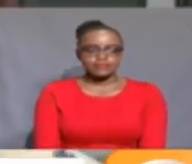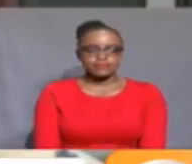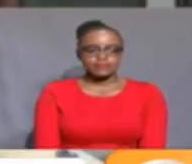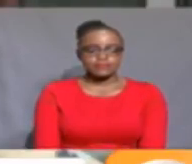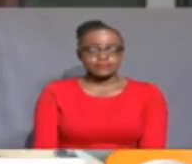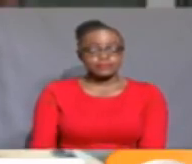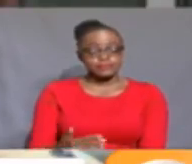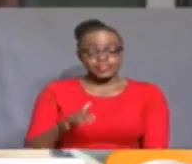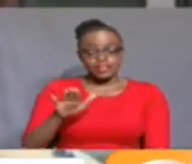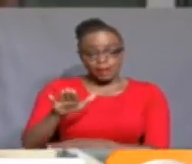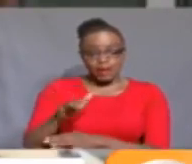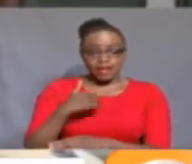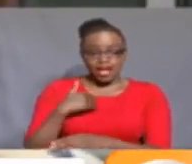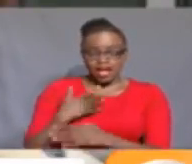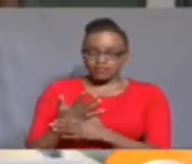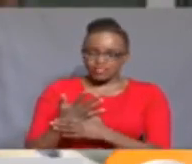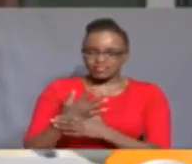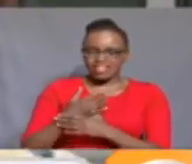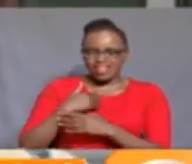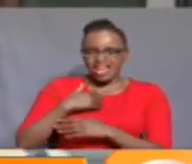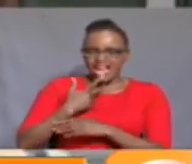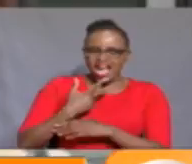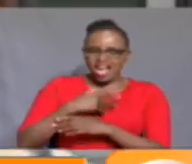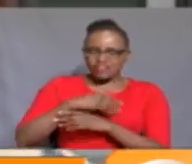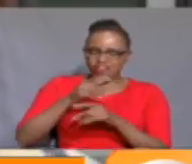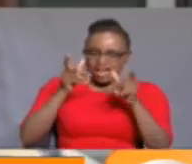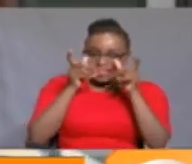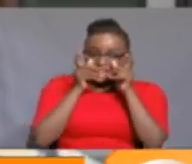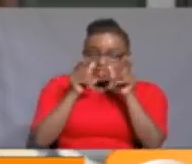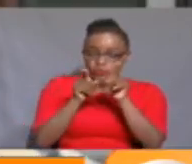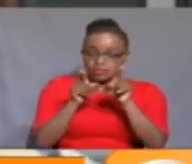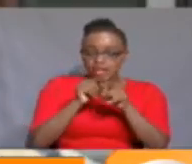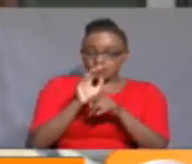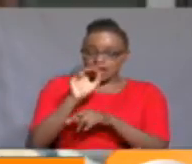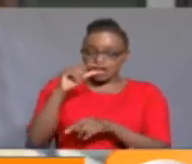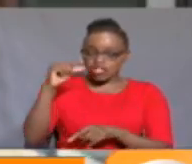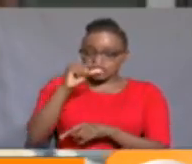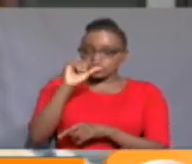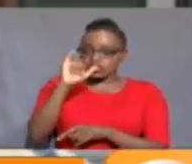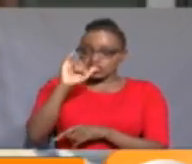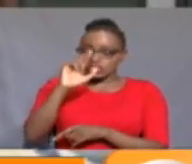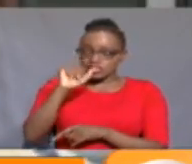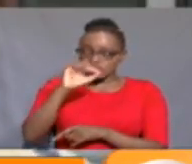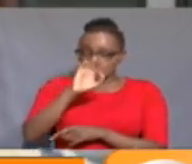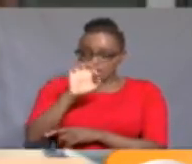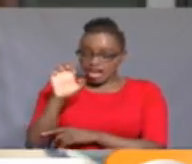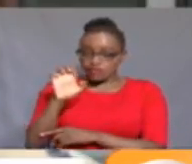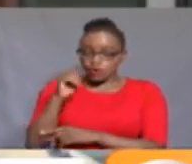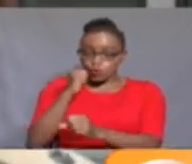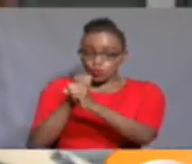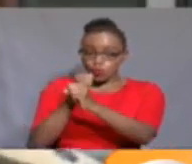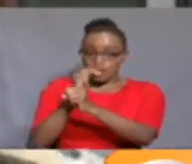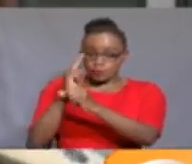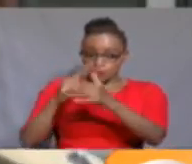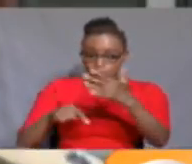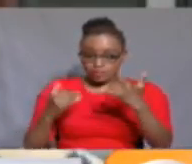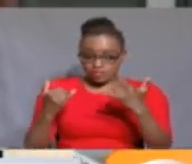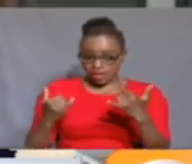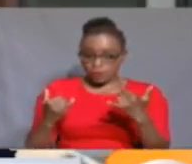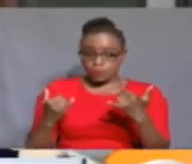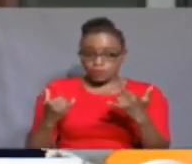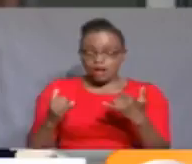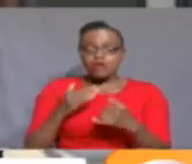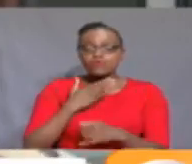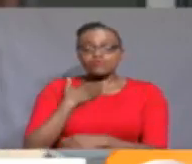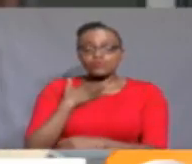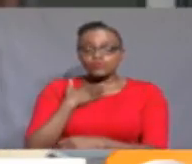In the park, have endangered species with the rhinos and the Rothschild giraffes, those are endangered. And so what we are doing is that we